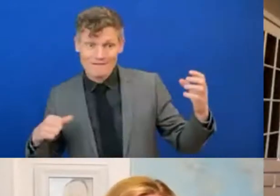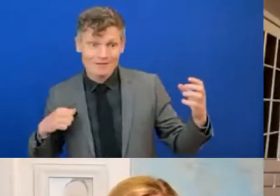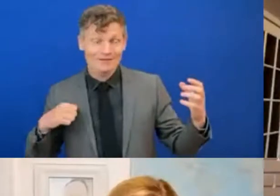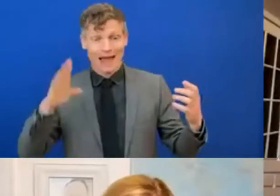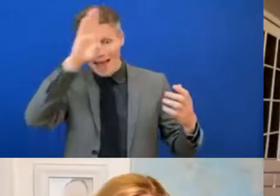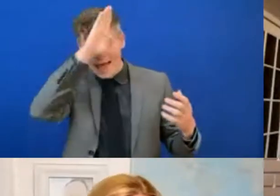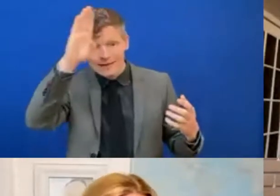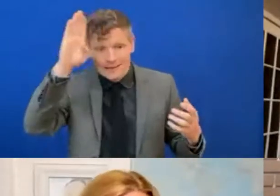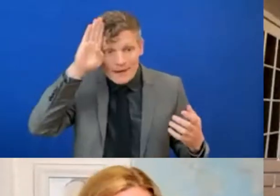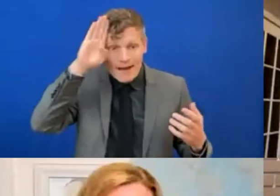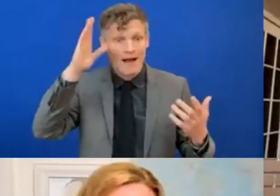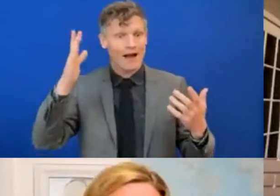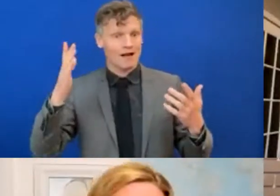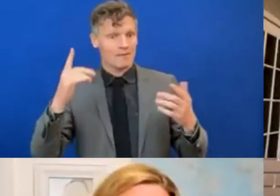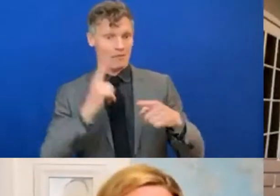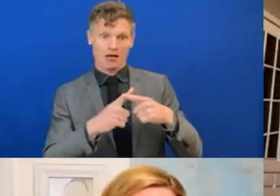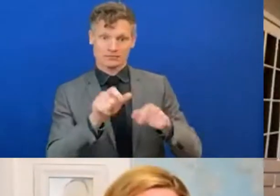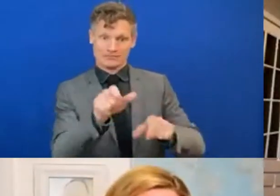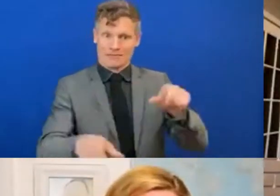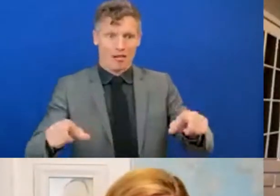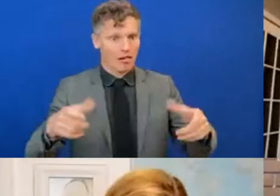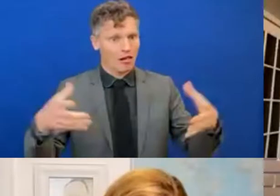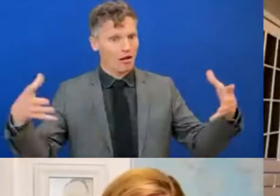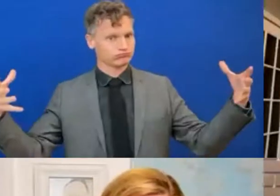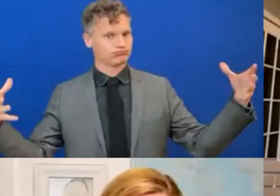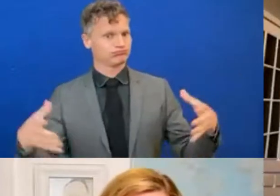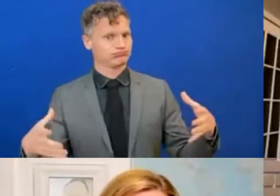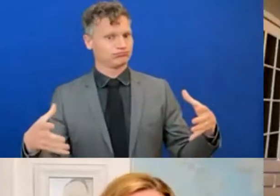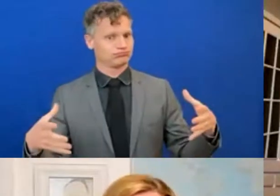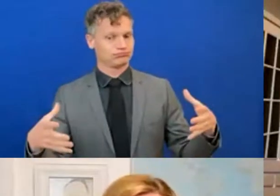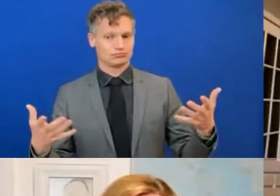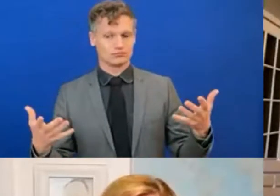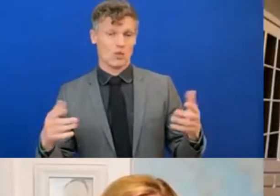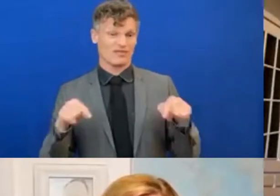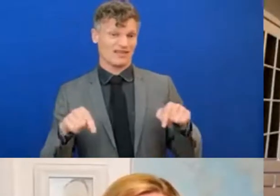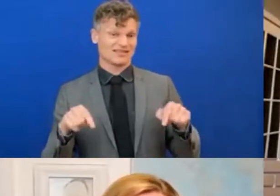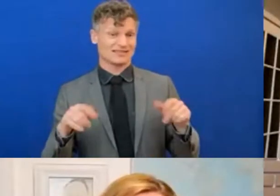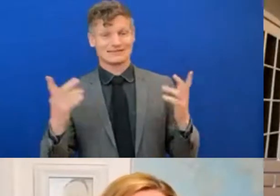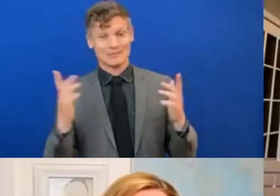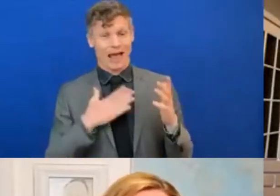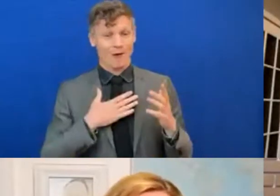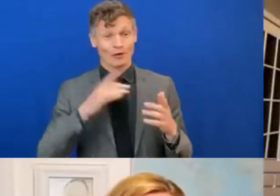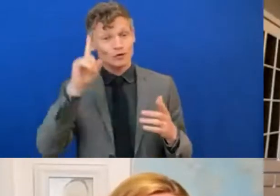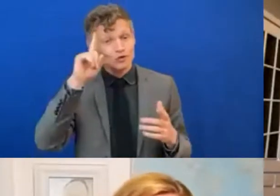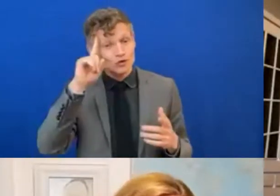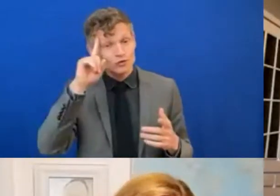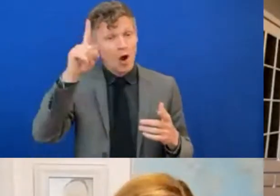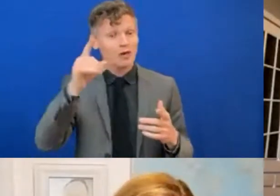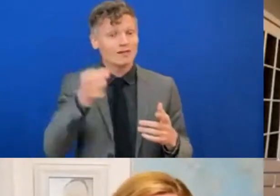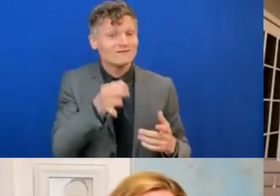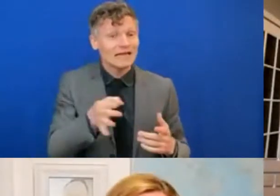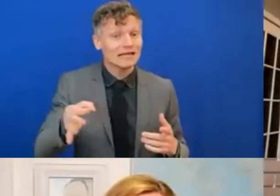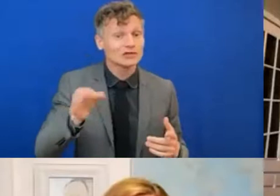society together. So, whether it's our Smart Village 2.0 initiative, I want to mention, with the government of